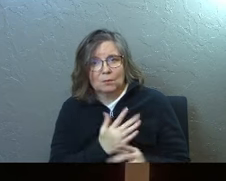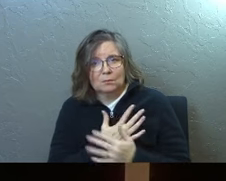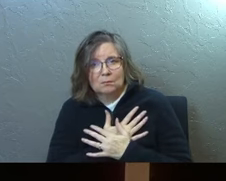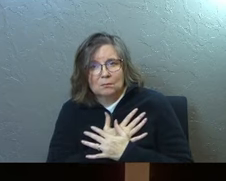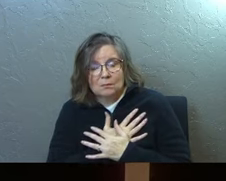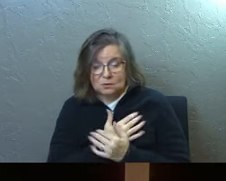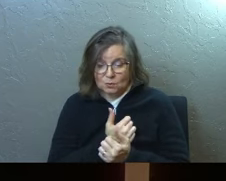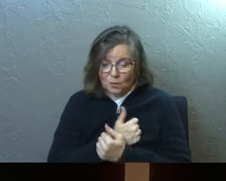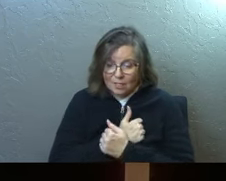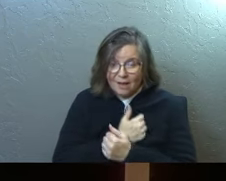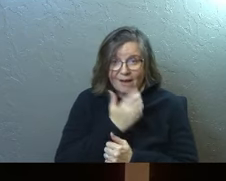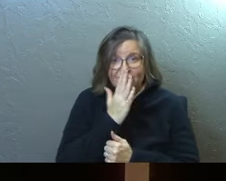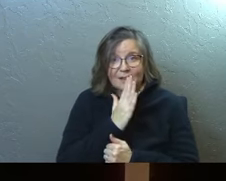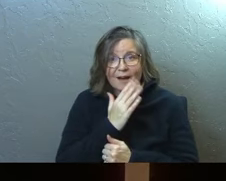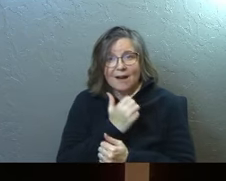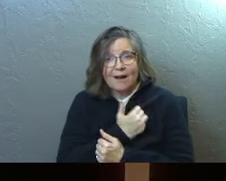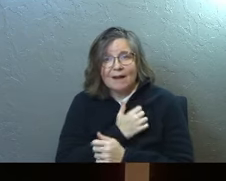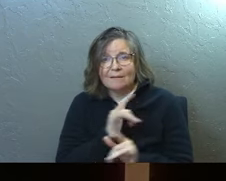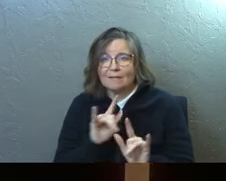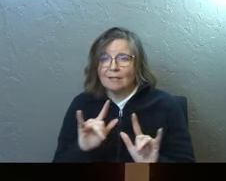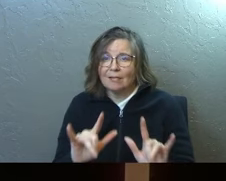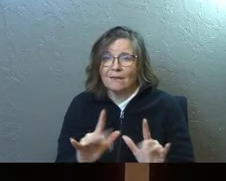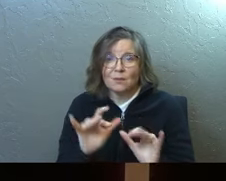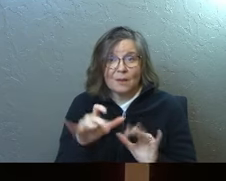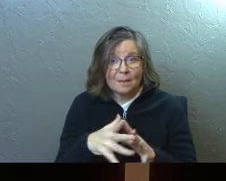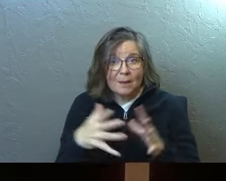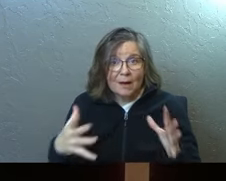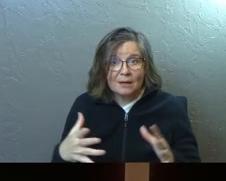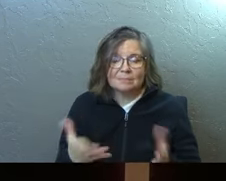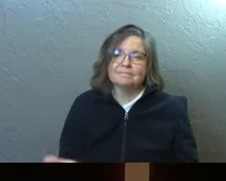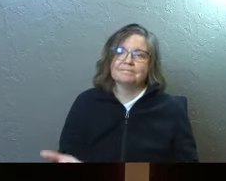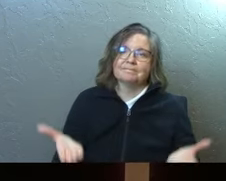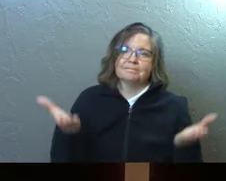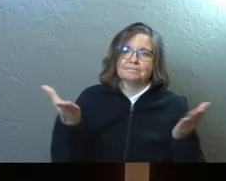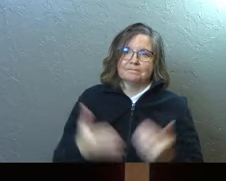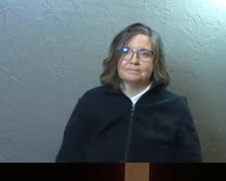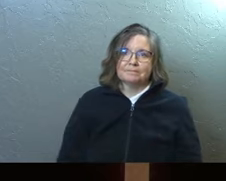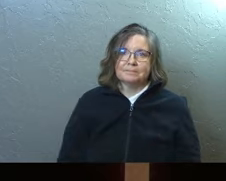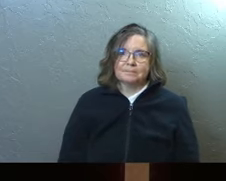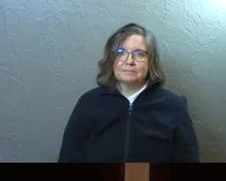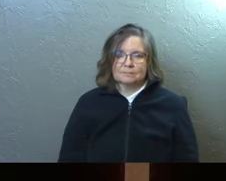Do you love that God loves you that much? I want you guys to stand.